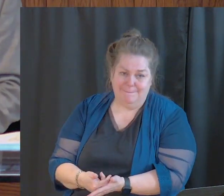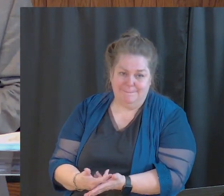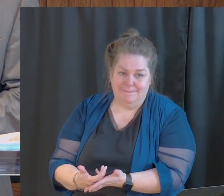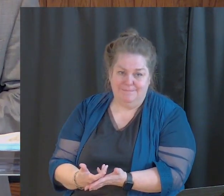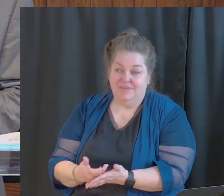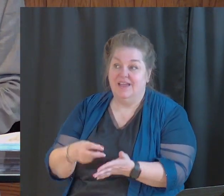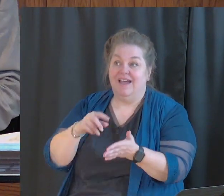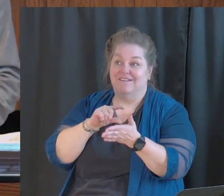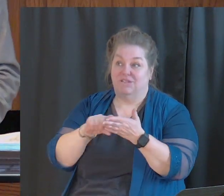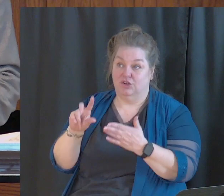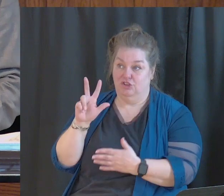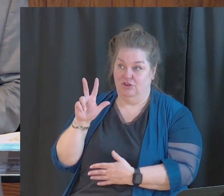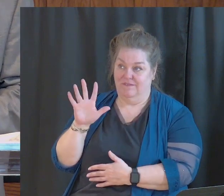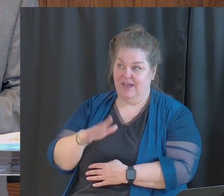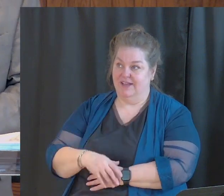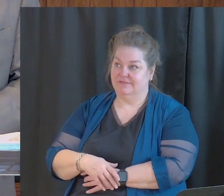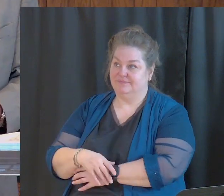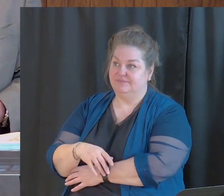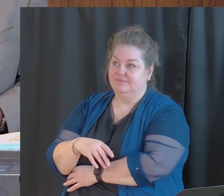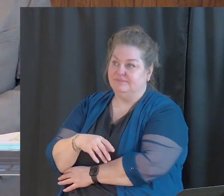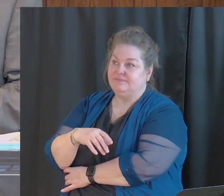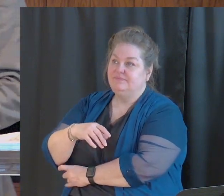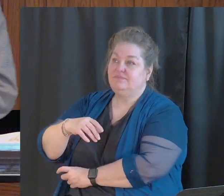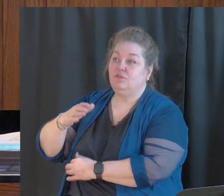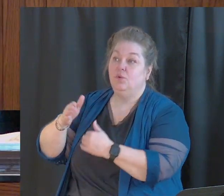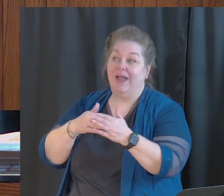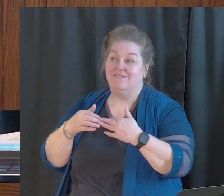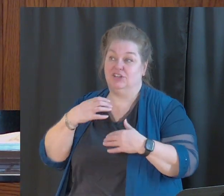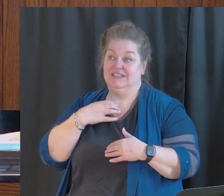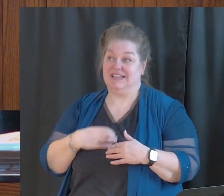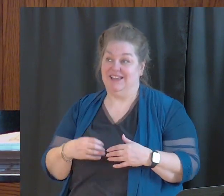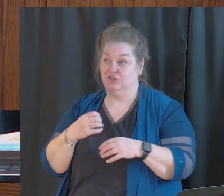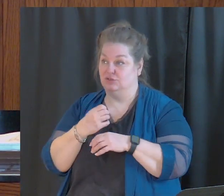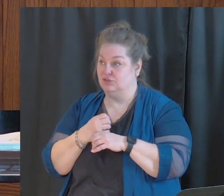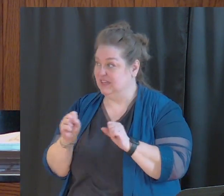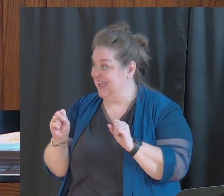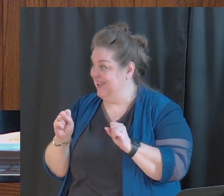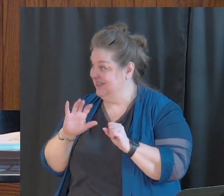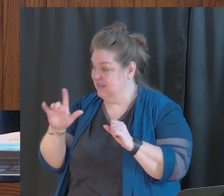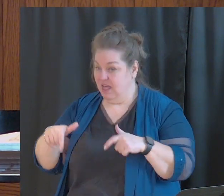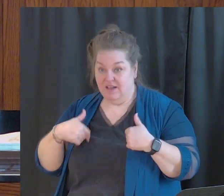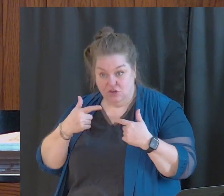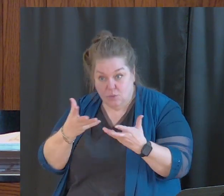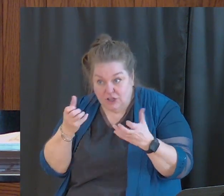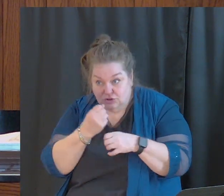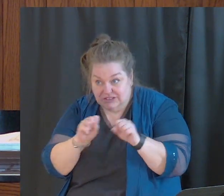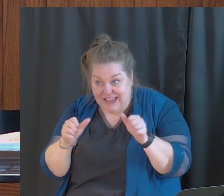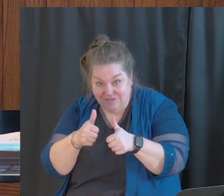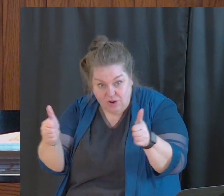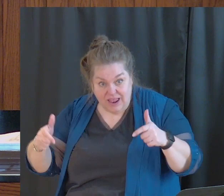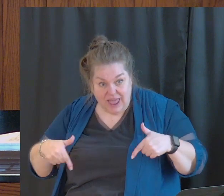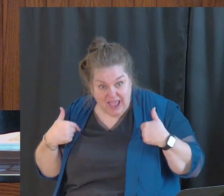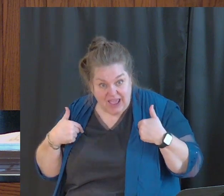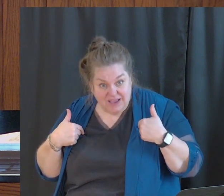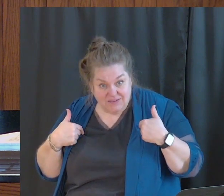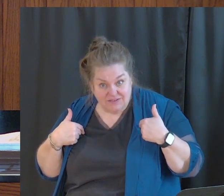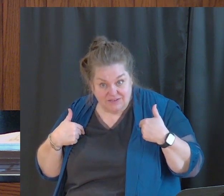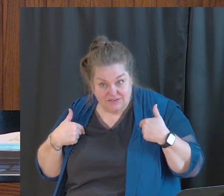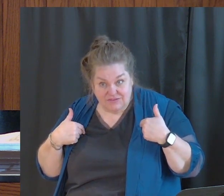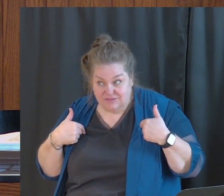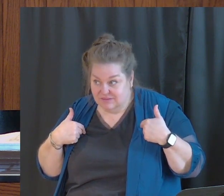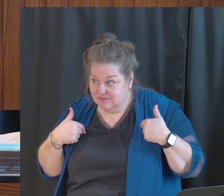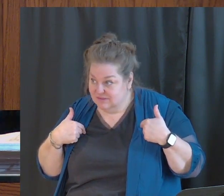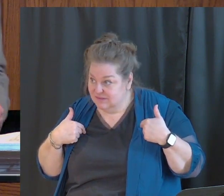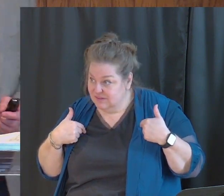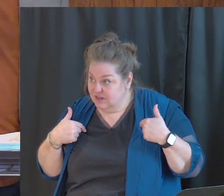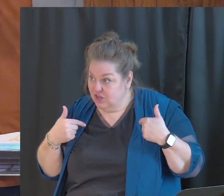For whoever desires to save his life. Does anyone want to save your life? Does anyone here not want